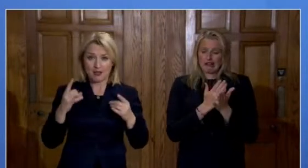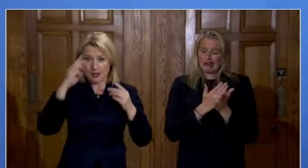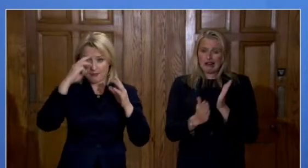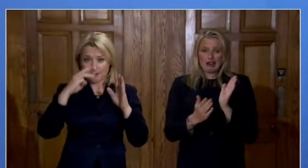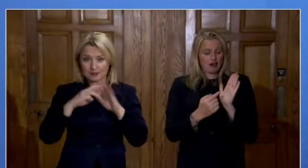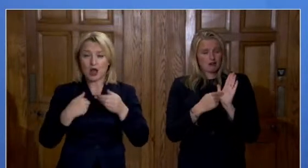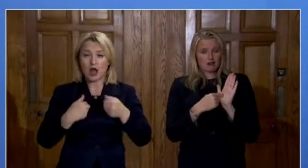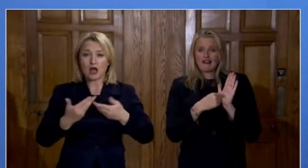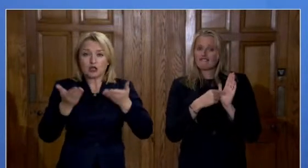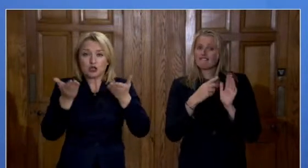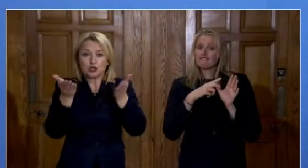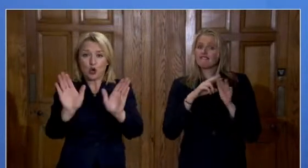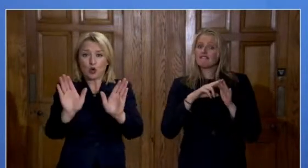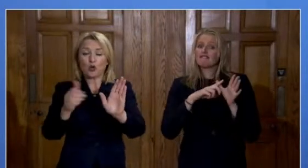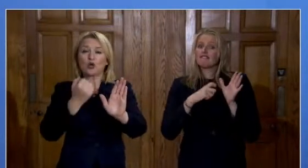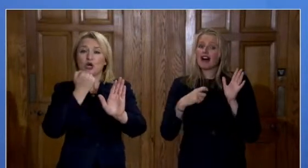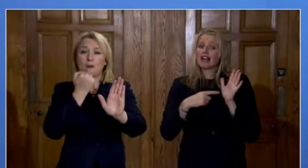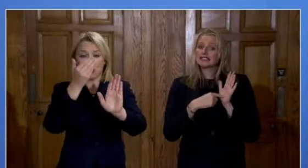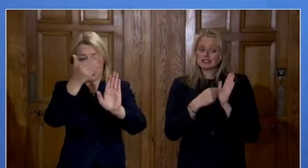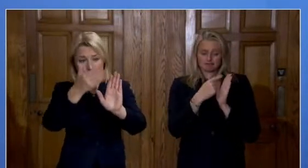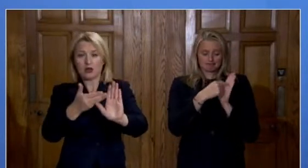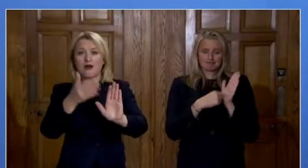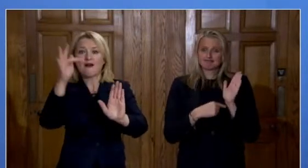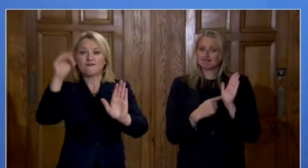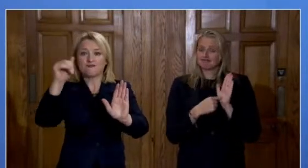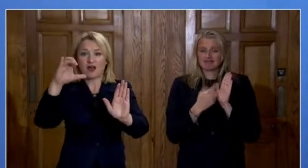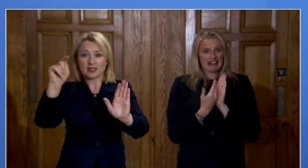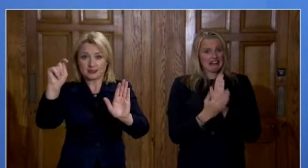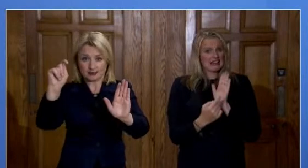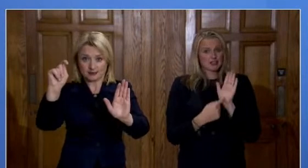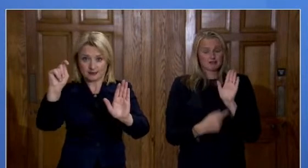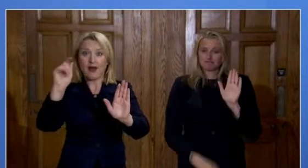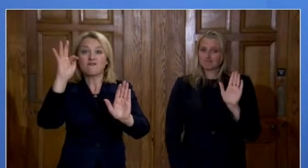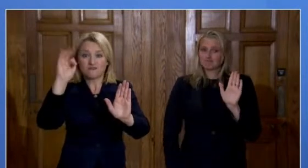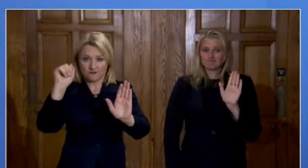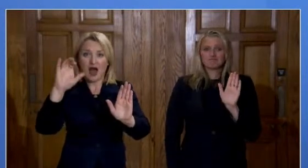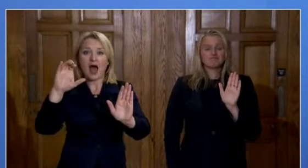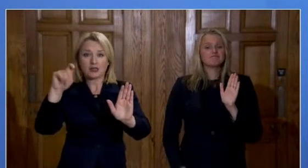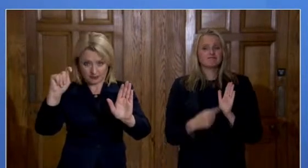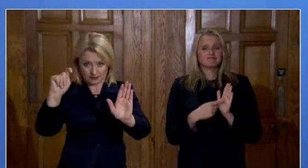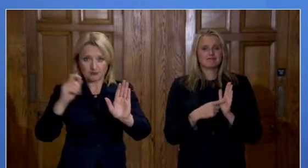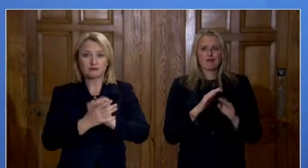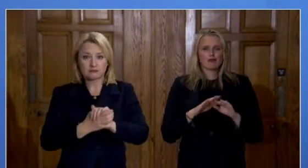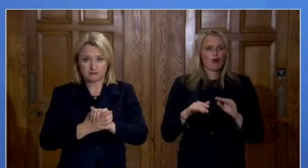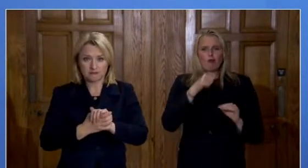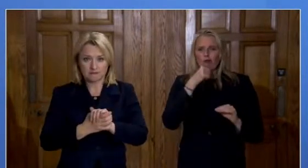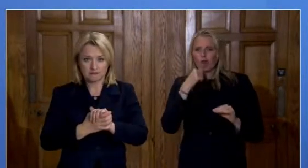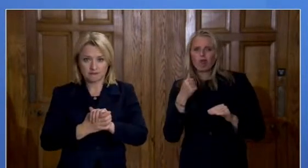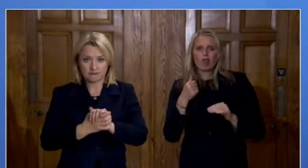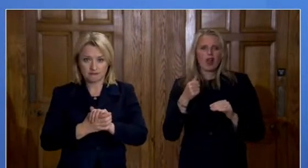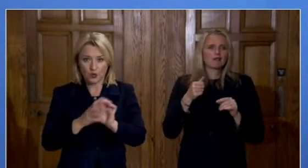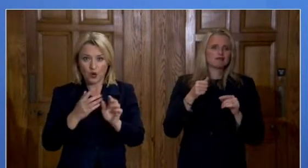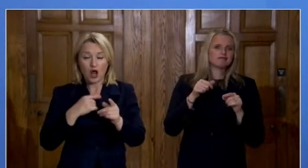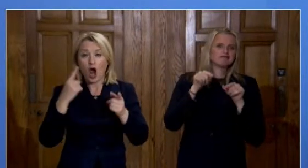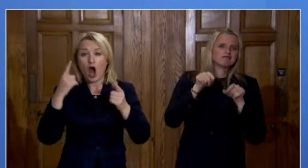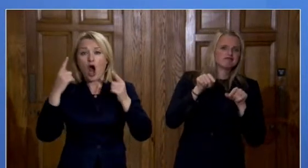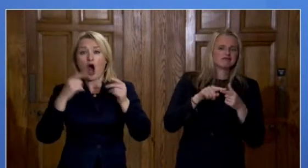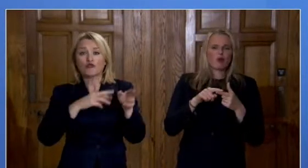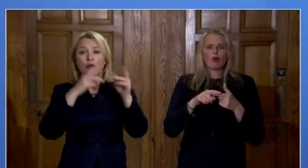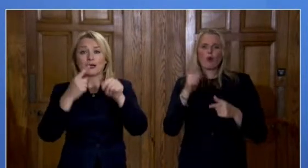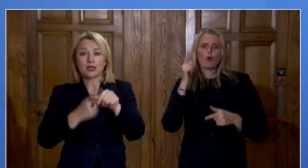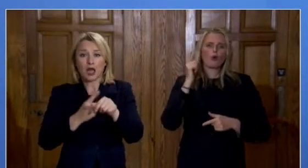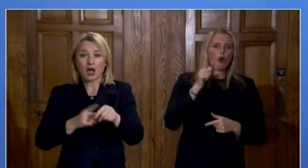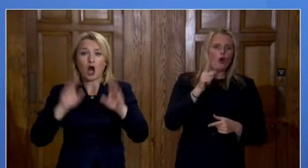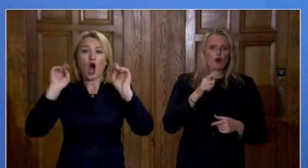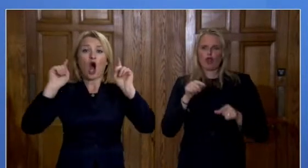facts that we have in front of us this isn't about the chief scientific advisor crying wolf this is you know that's why we've moved now